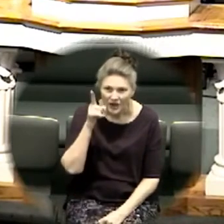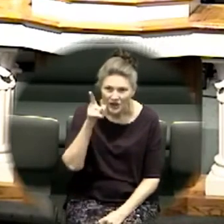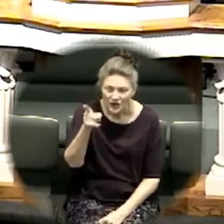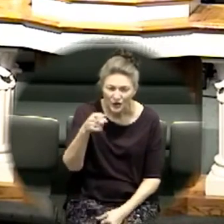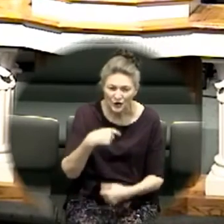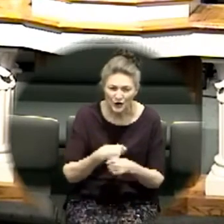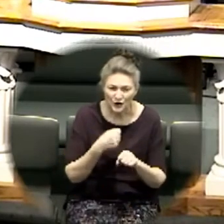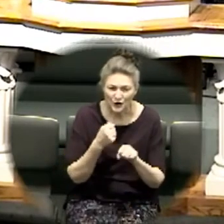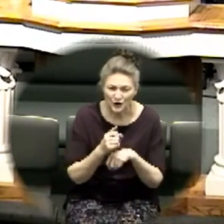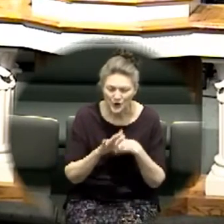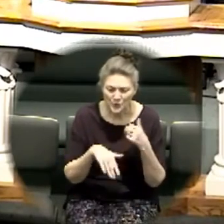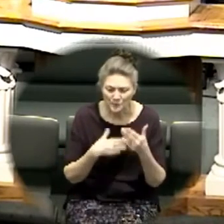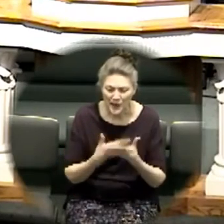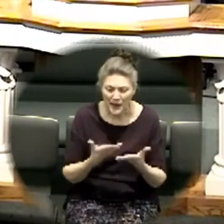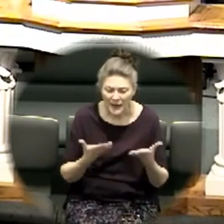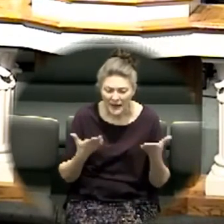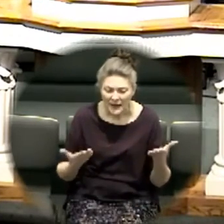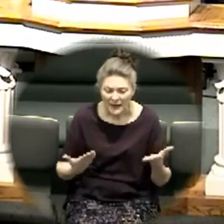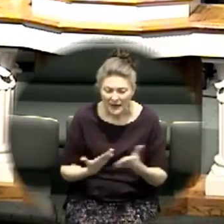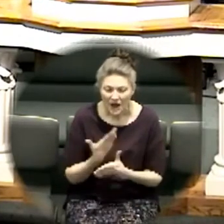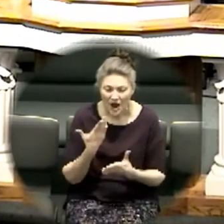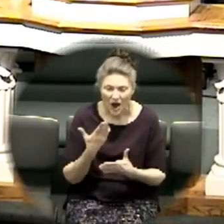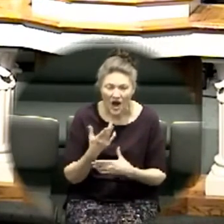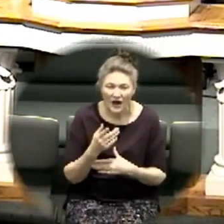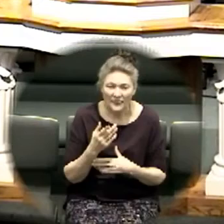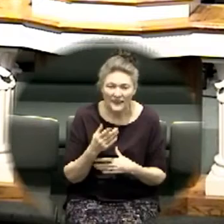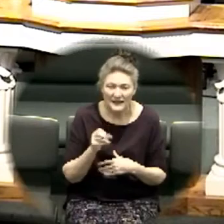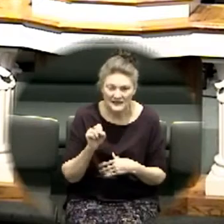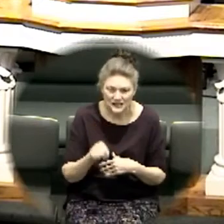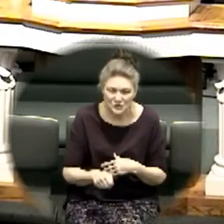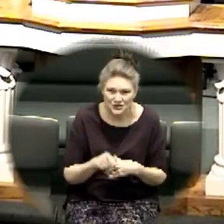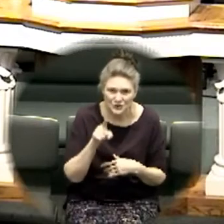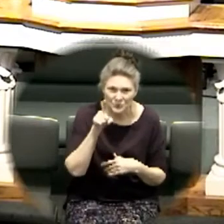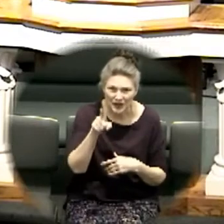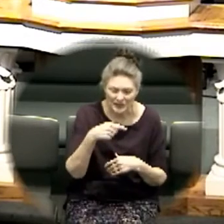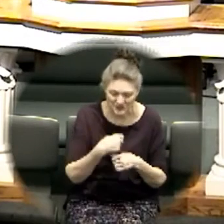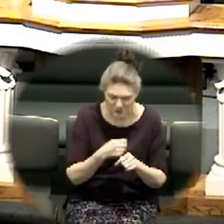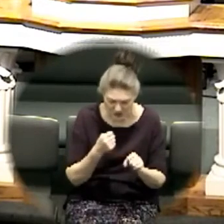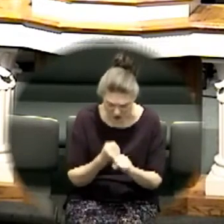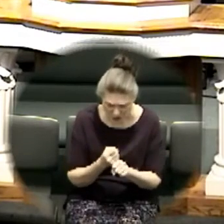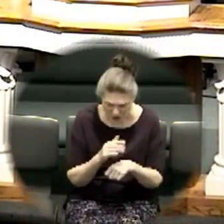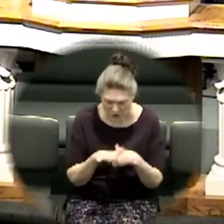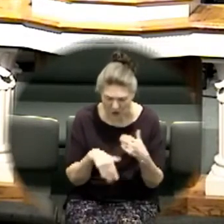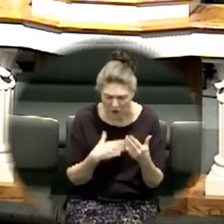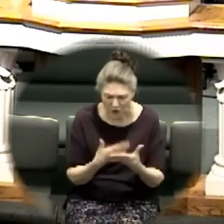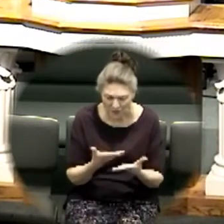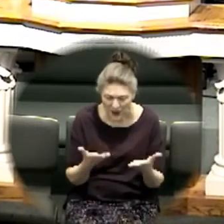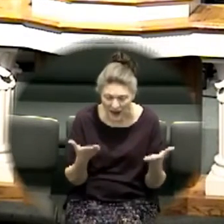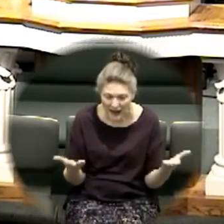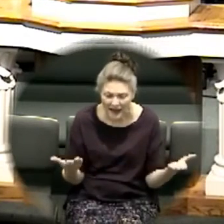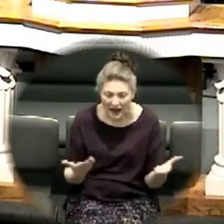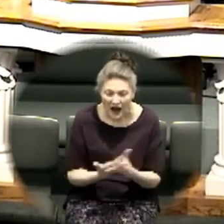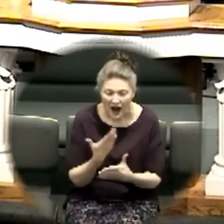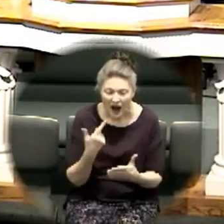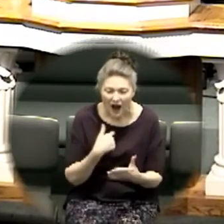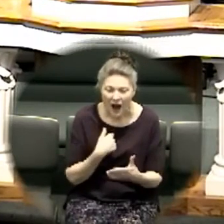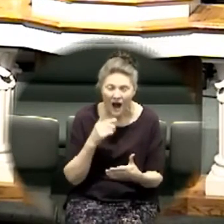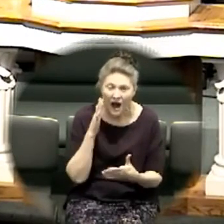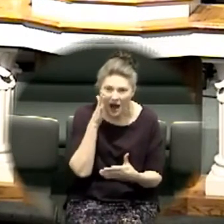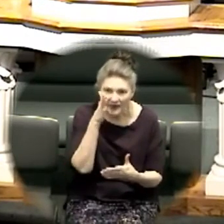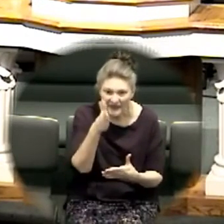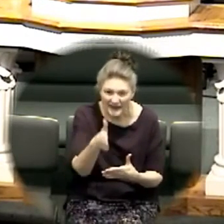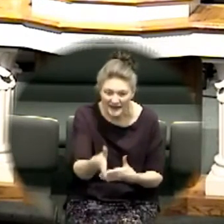you make all things true yes you make